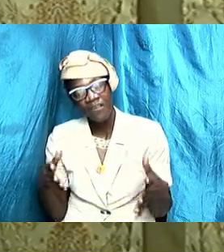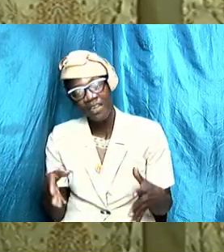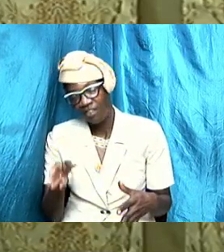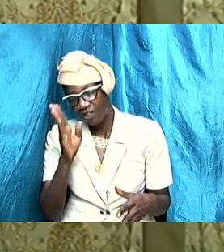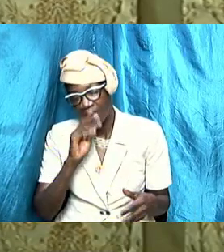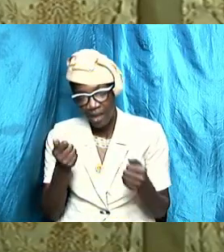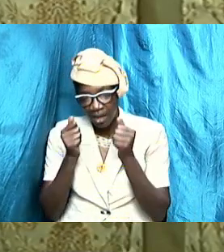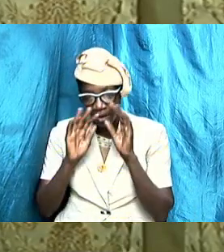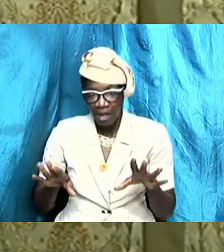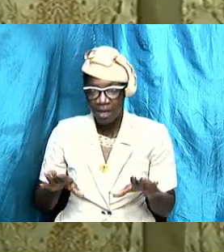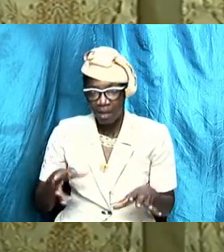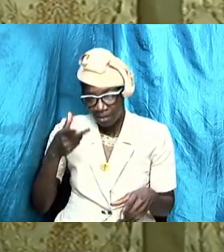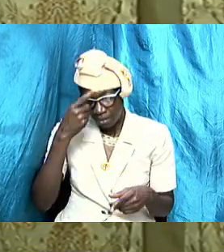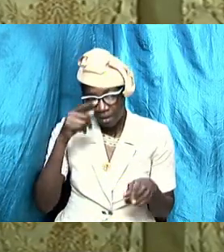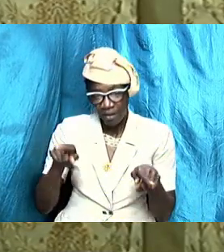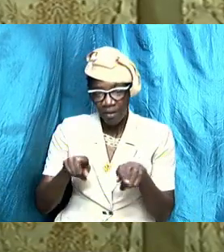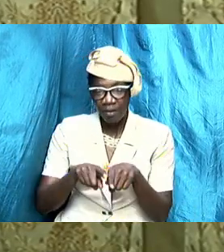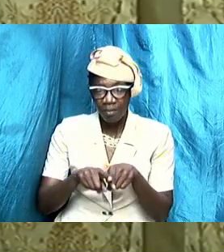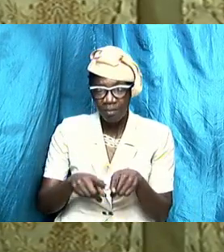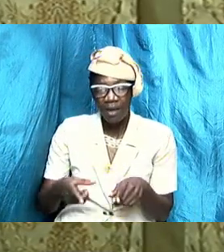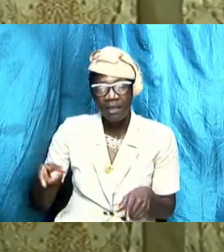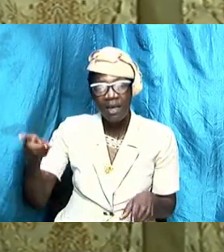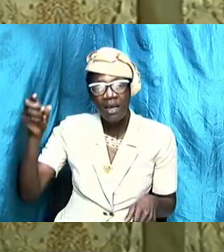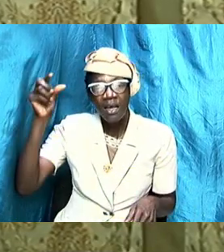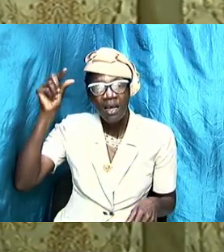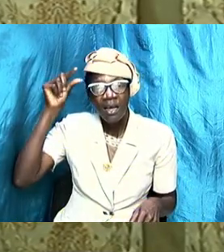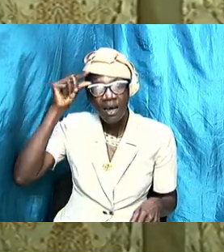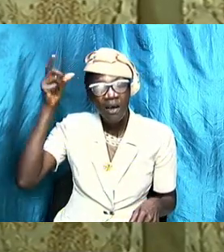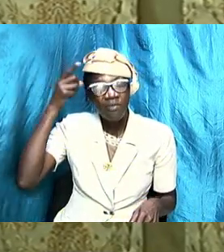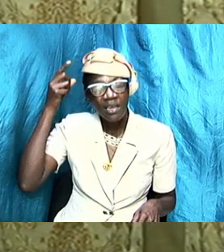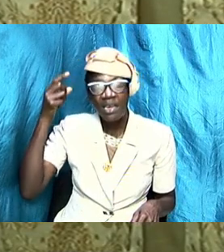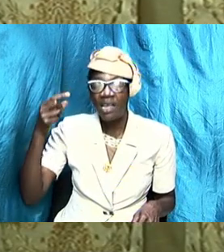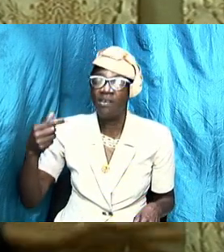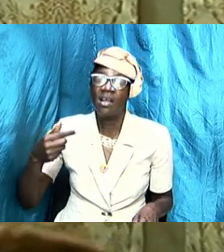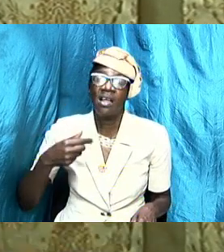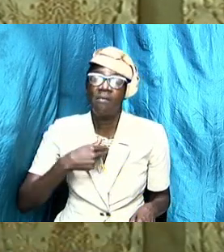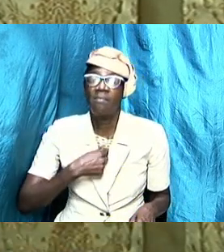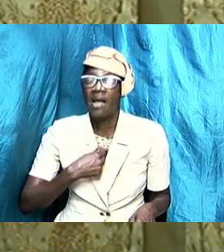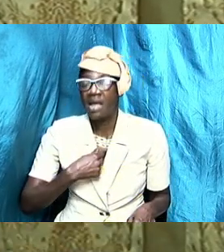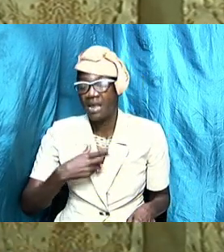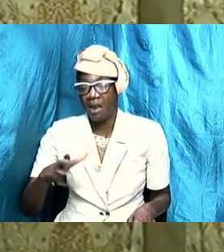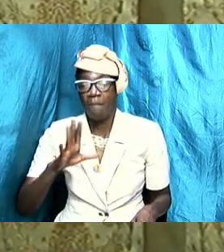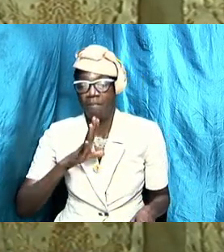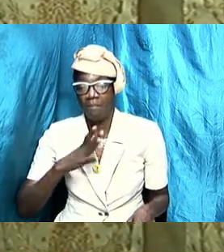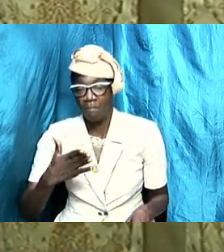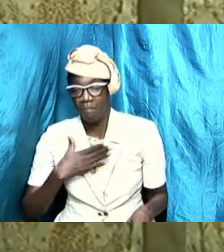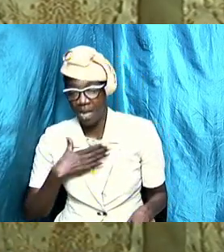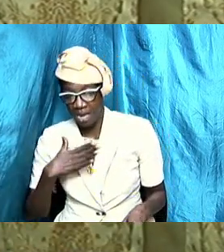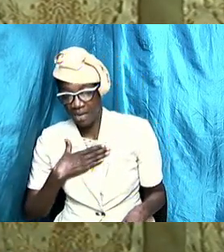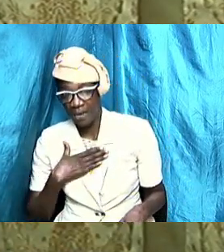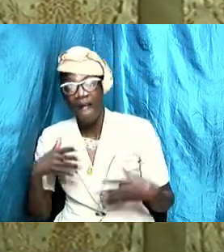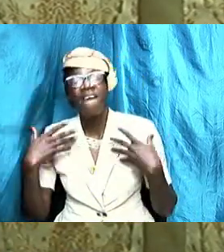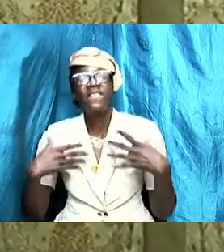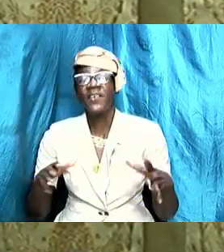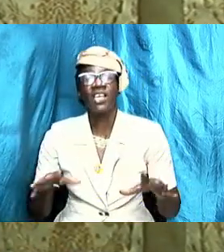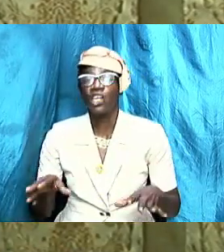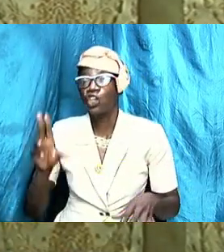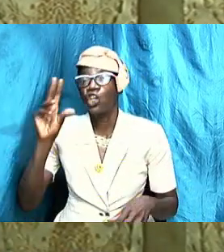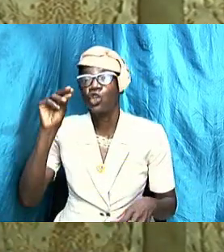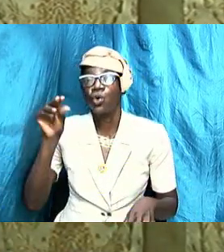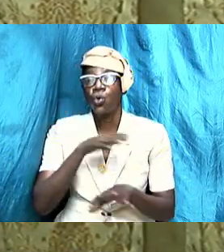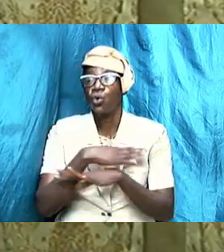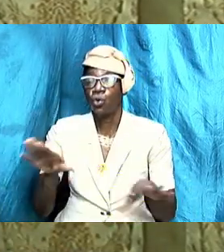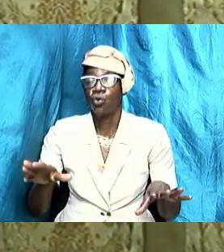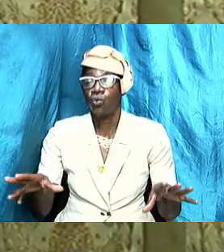brother daily in saying the right thing but it not applying to me because my own finish no do not accept the feet